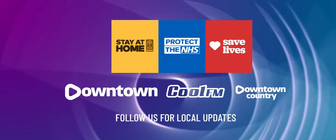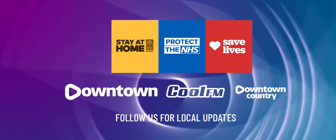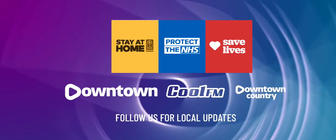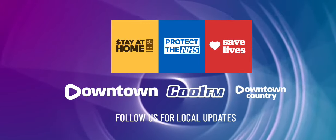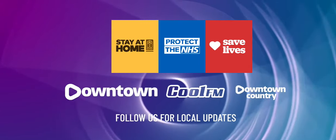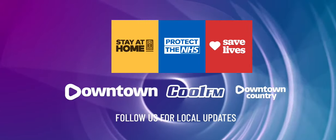you you you you